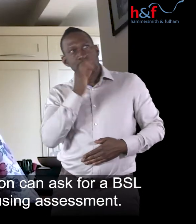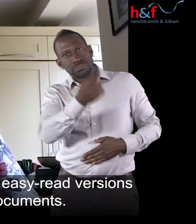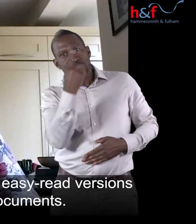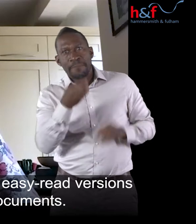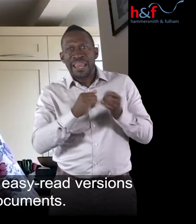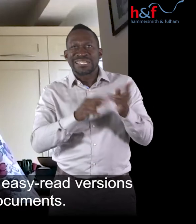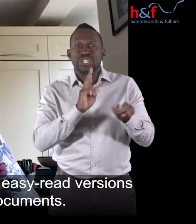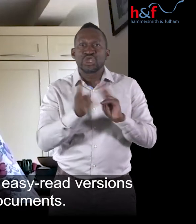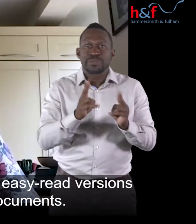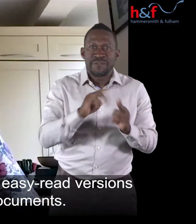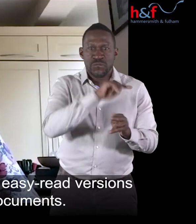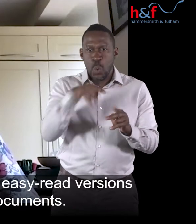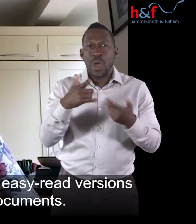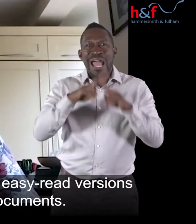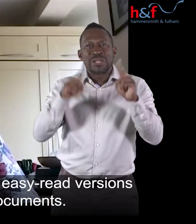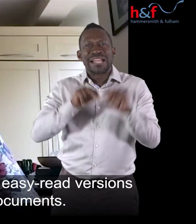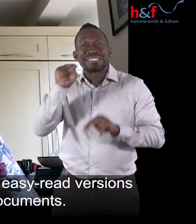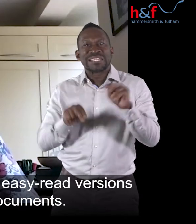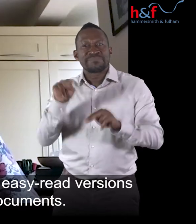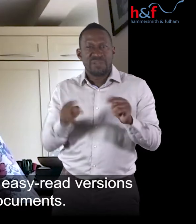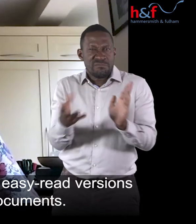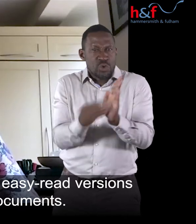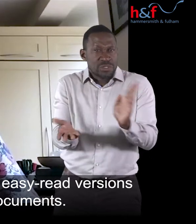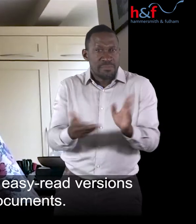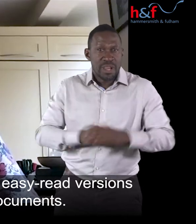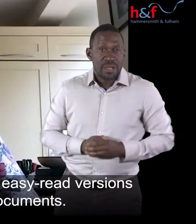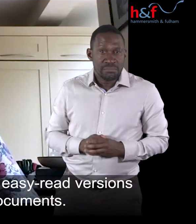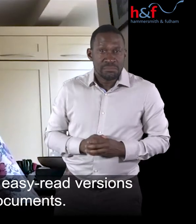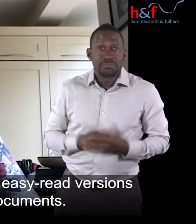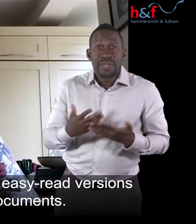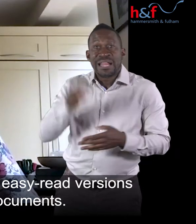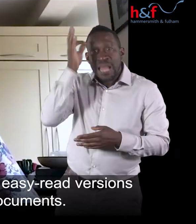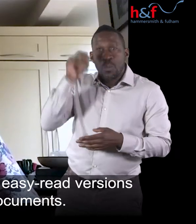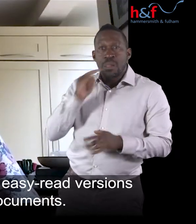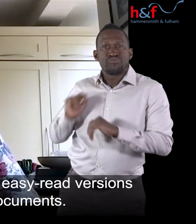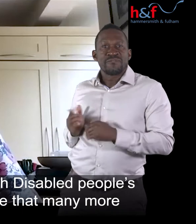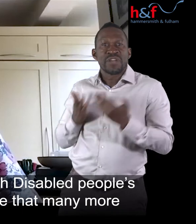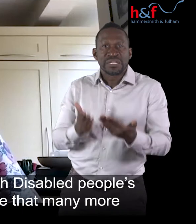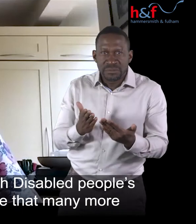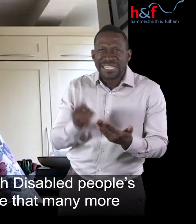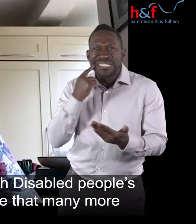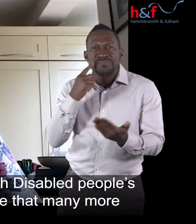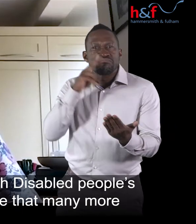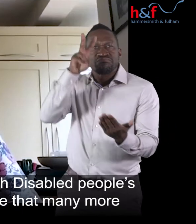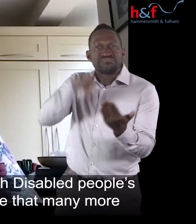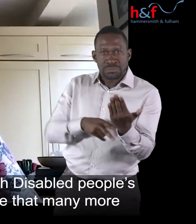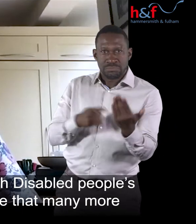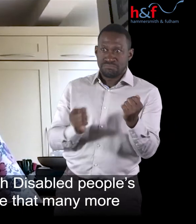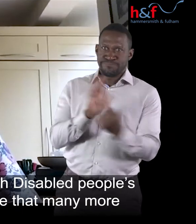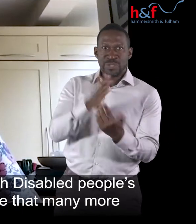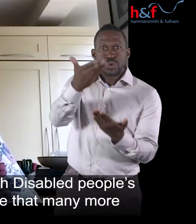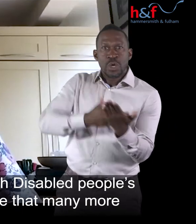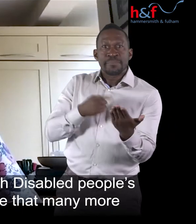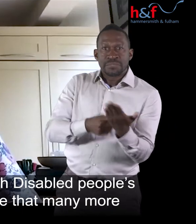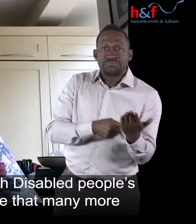The Council will provide easy-read versions of important documents. The Council will work with